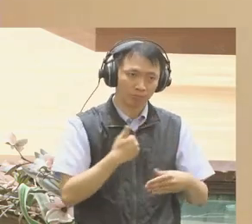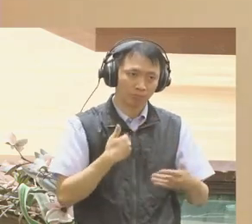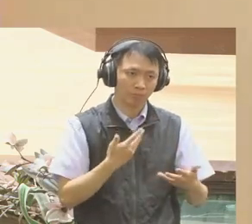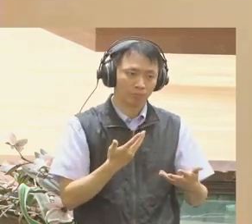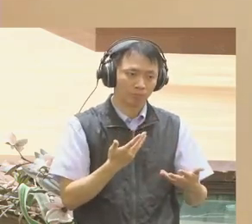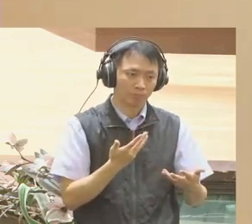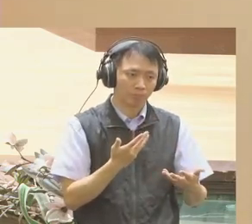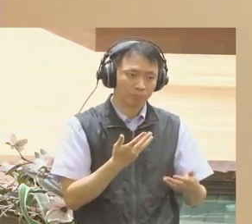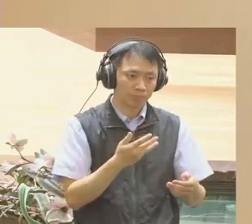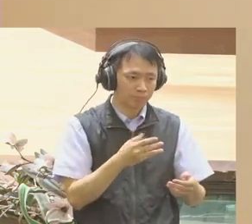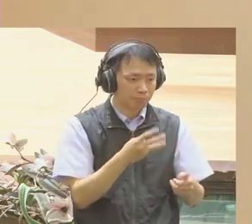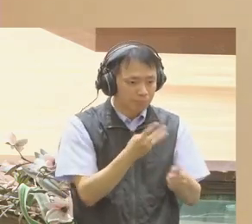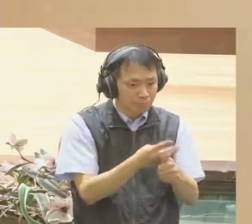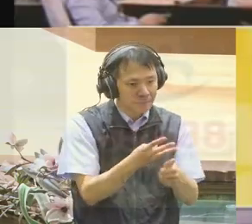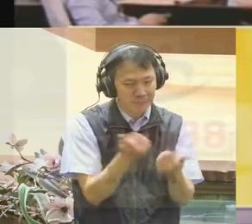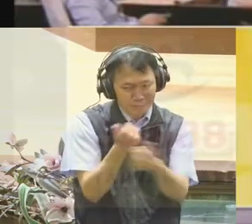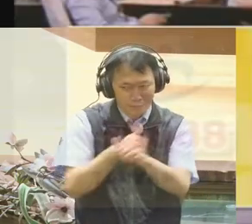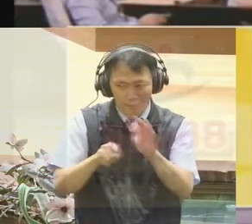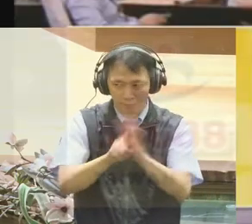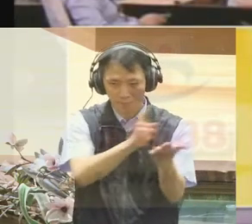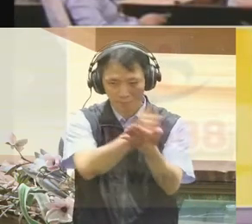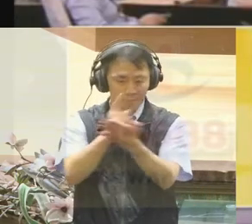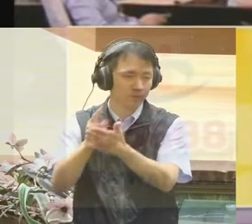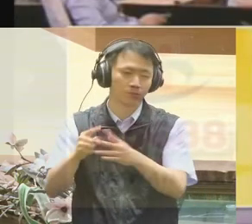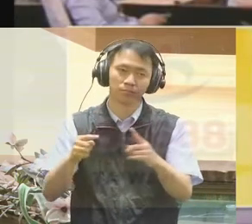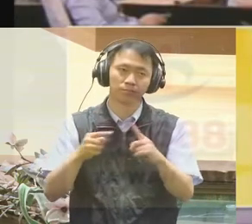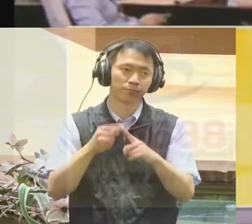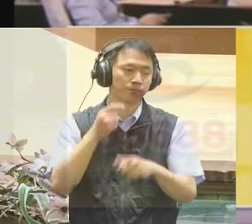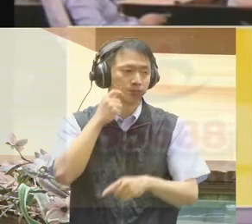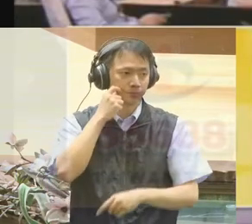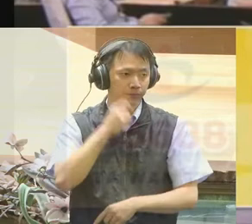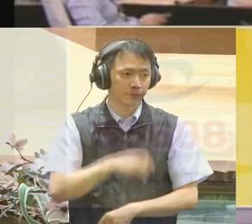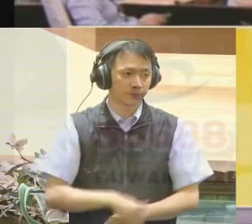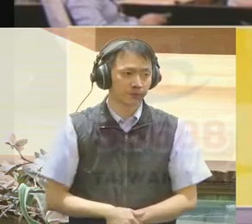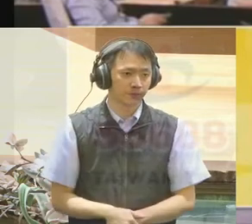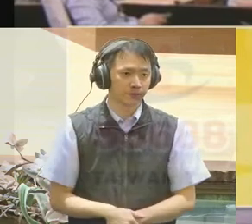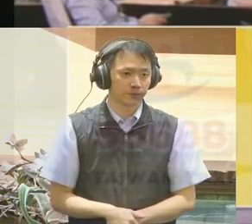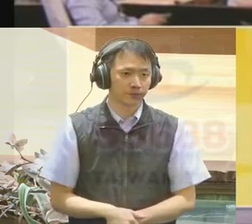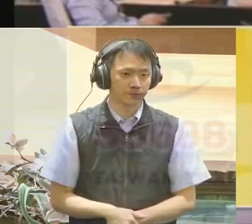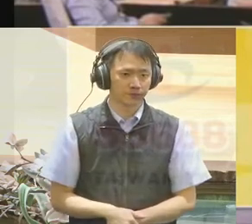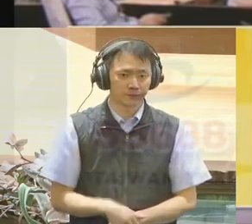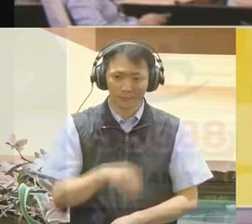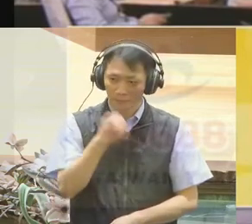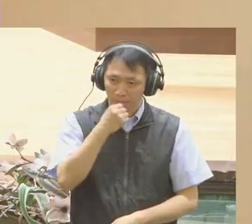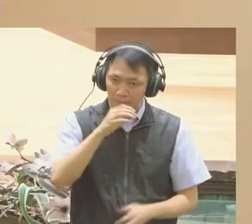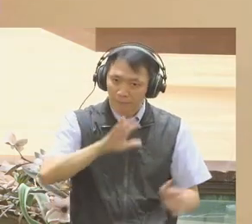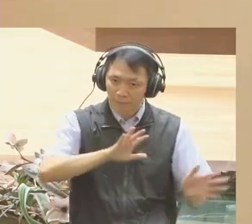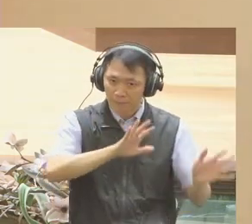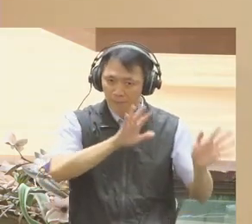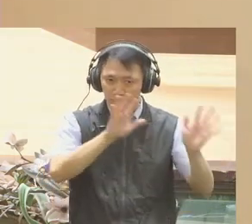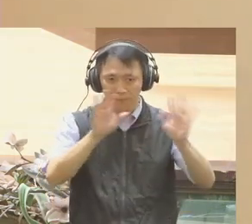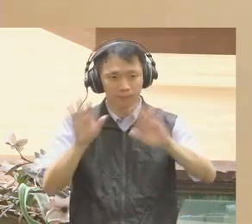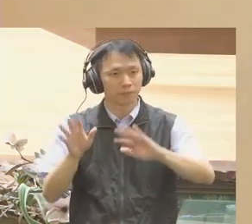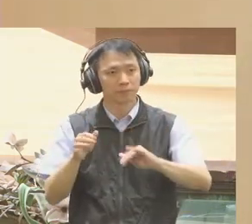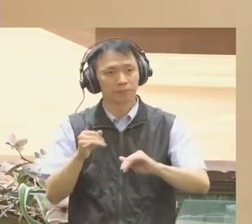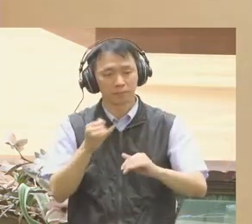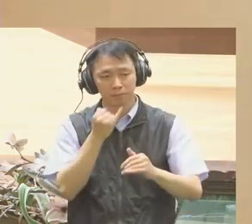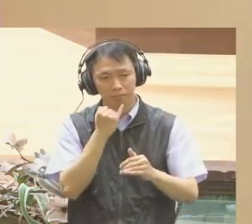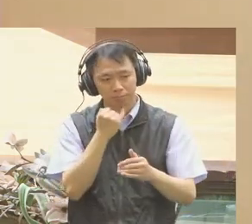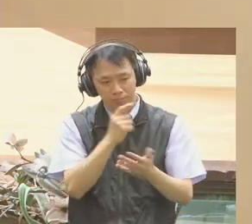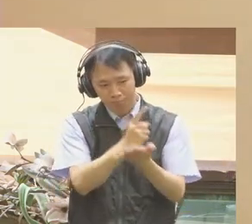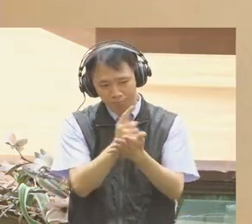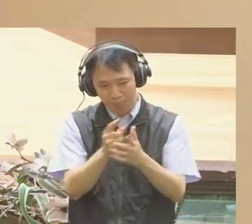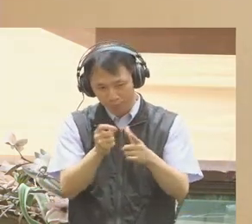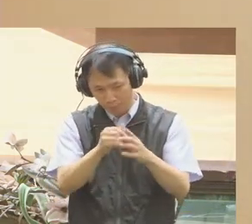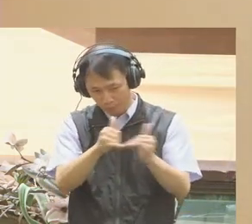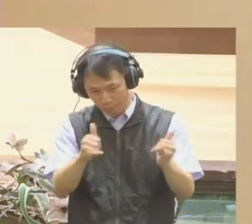just binary votes. It put public servants and citizens at the center, rather than politicians facing election, the full dimensionality of the issues was